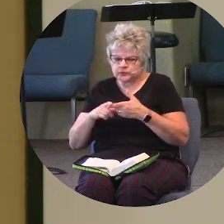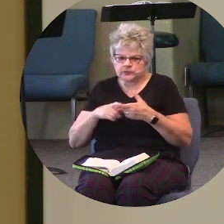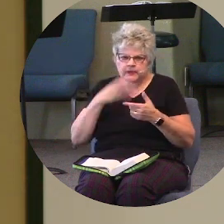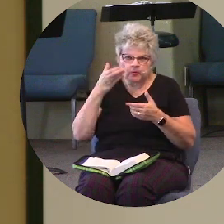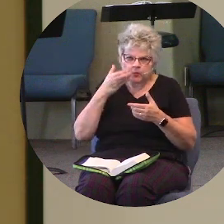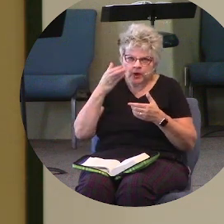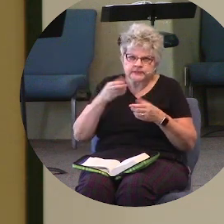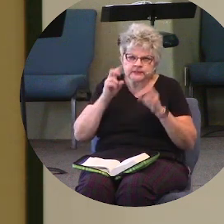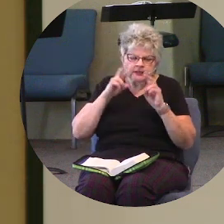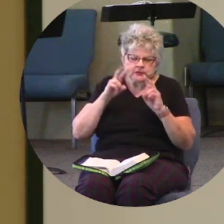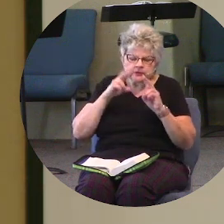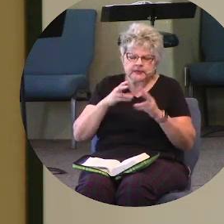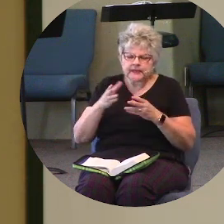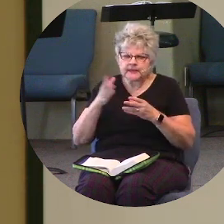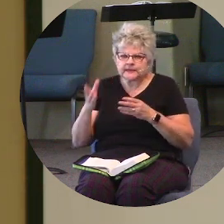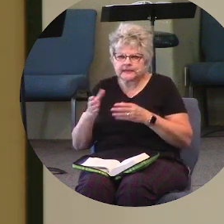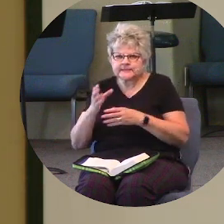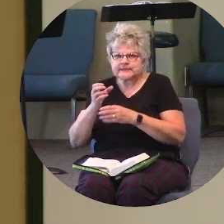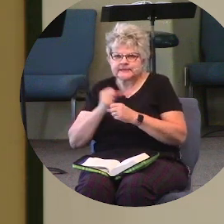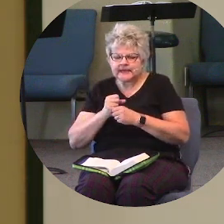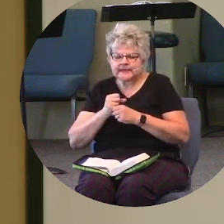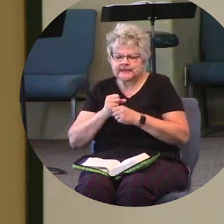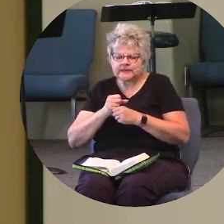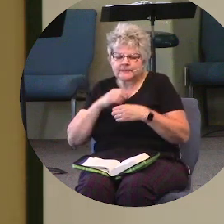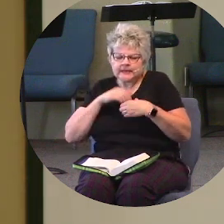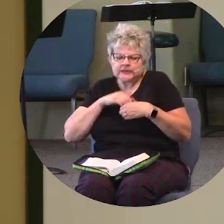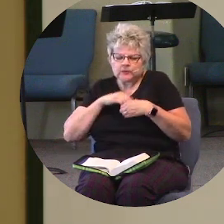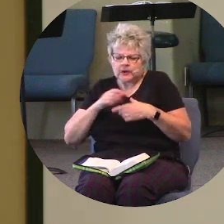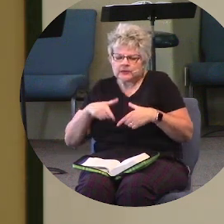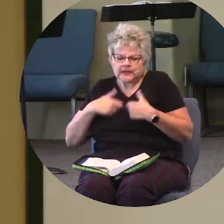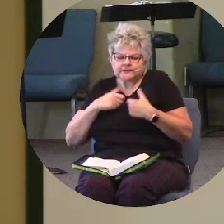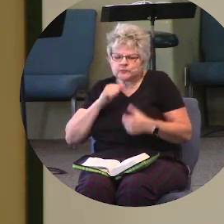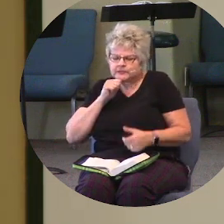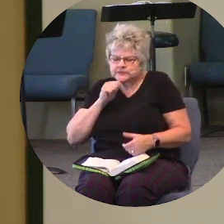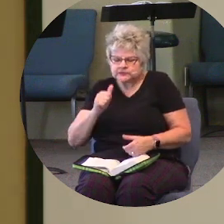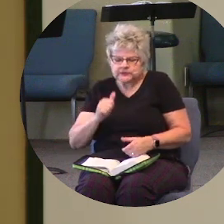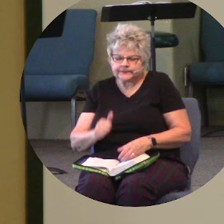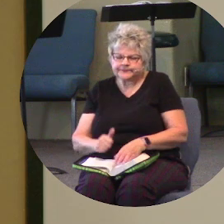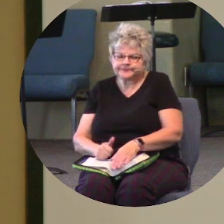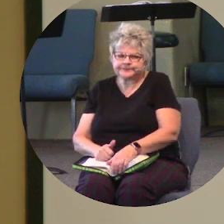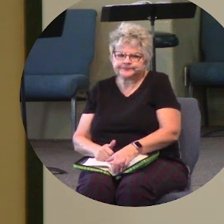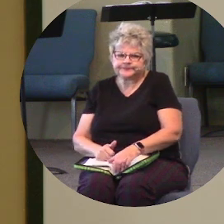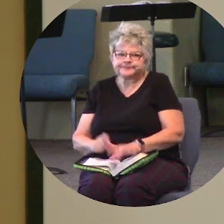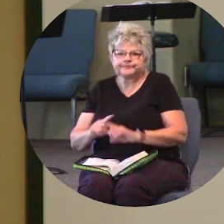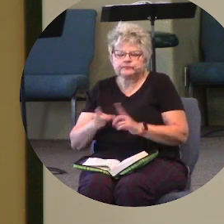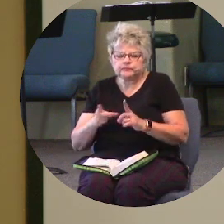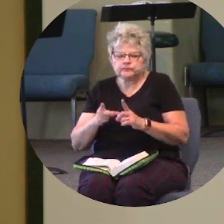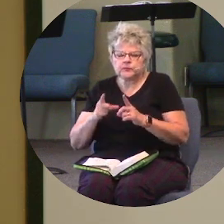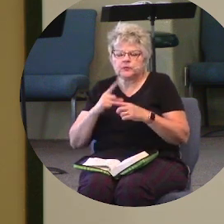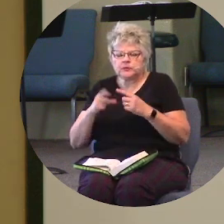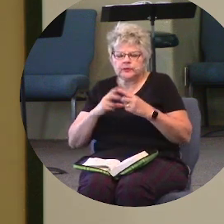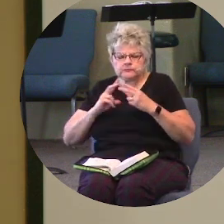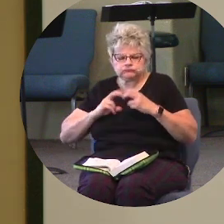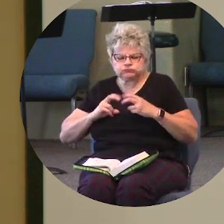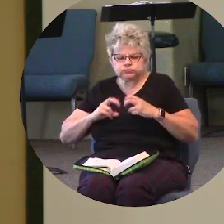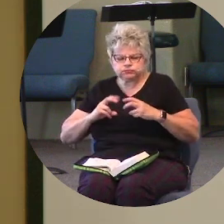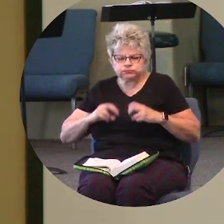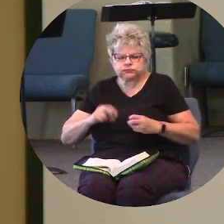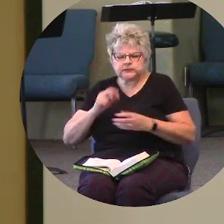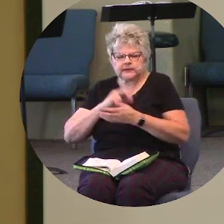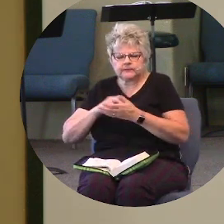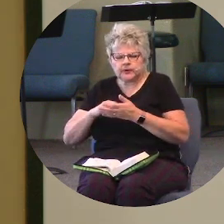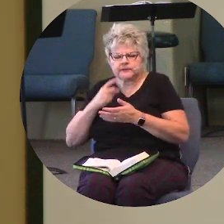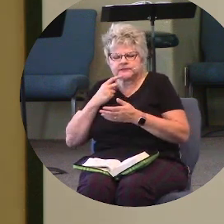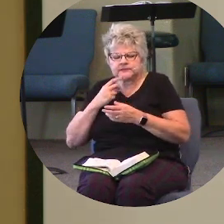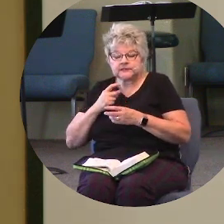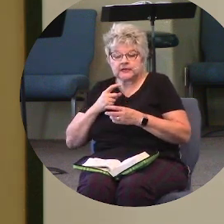at things and taking them into our lives that we shouldn't. But when we examine ourselves and Paul says, I